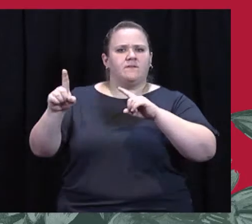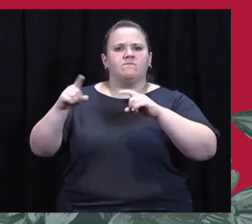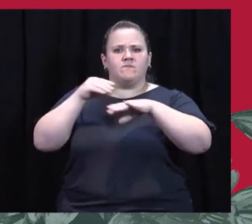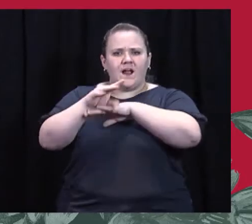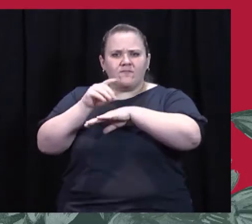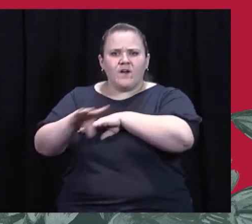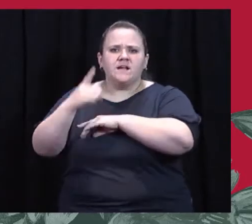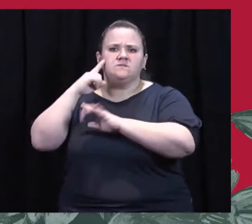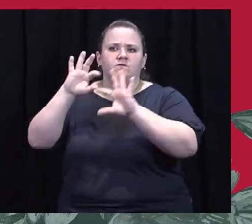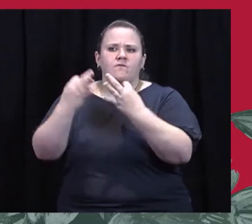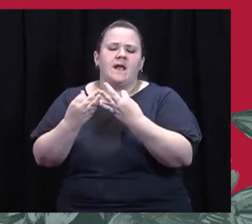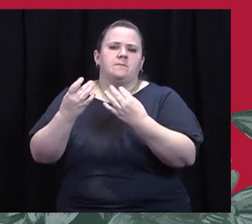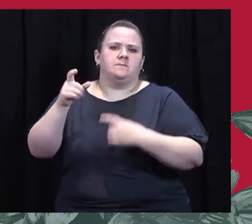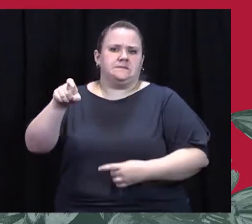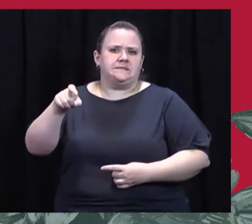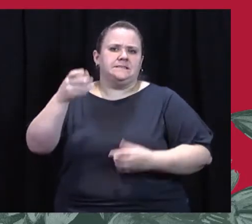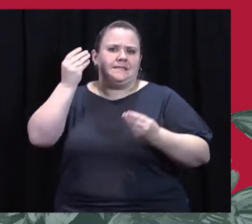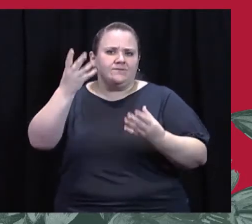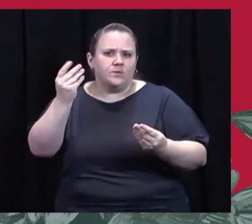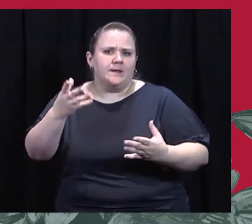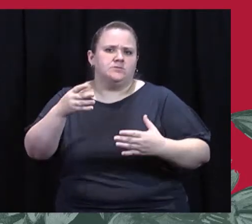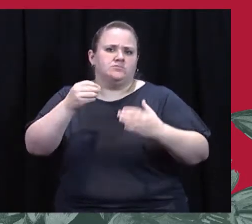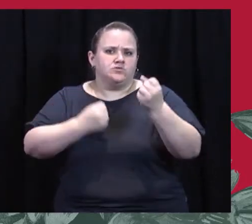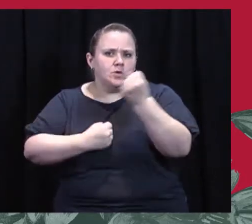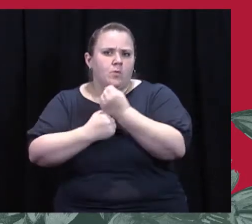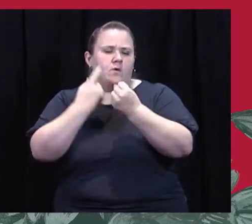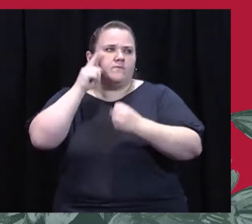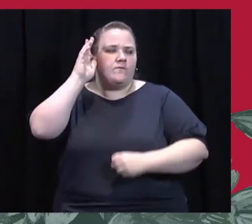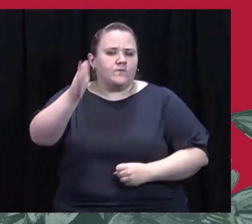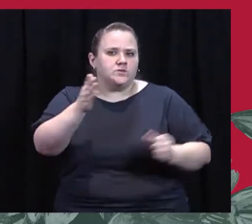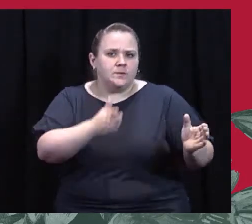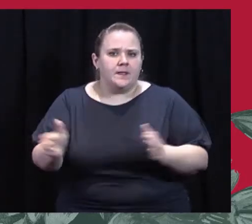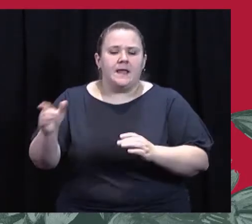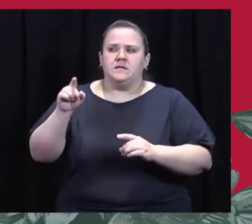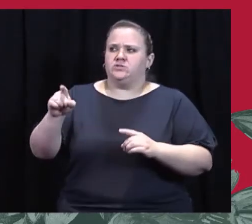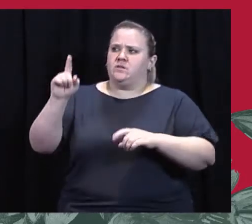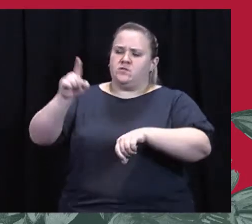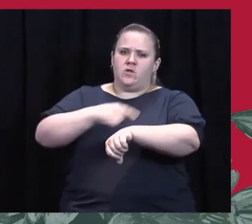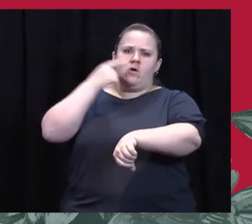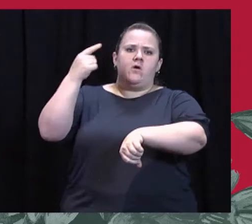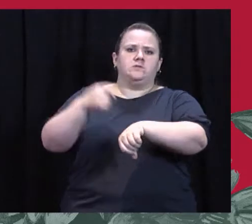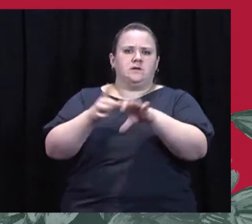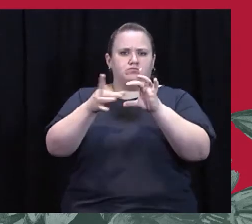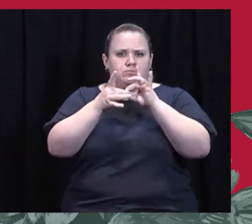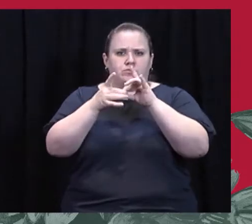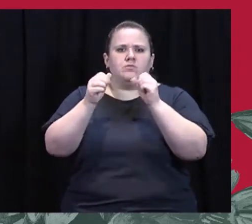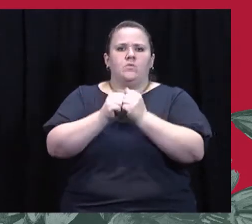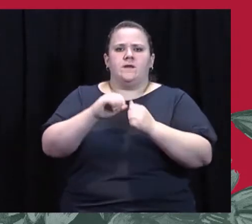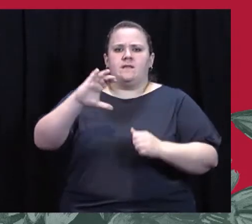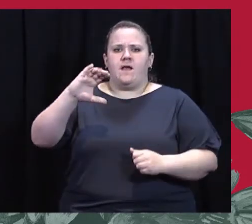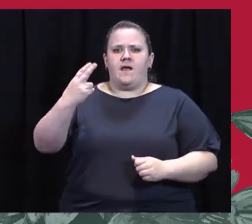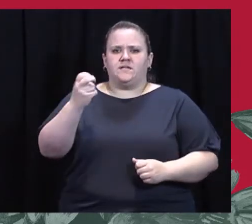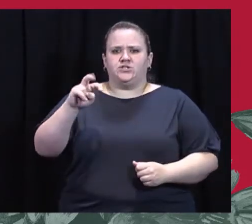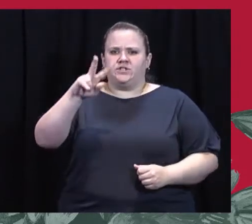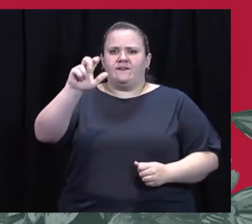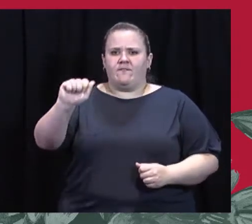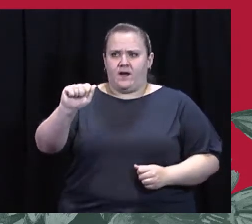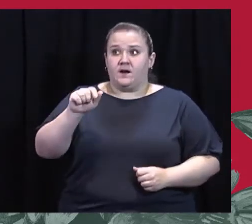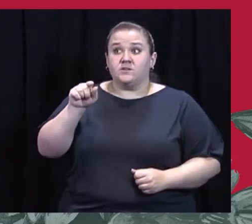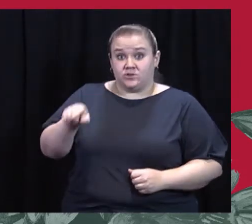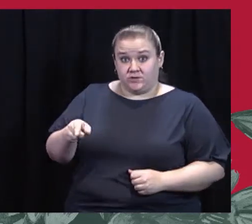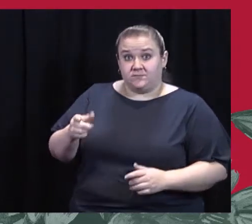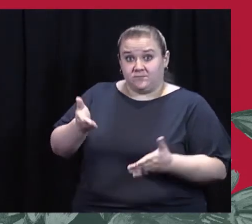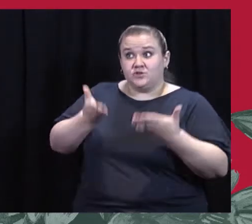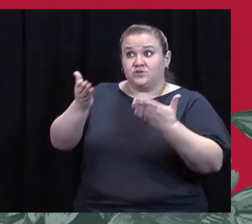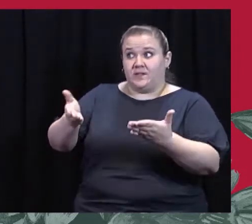and insight to families who are in need of information and supports for future planning. She is a longtime collaborator with Achieve a Family Trust and